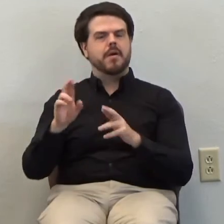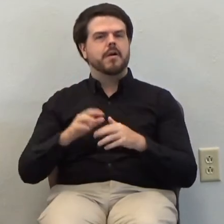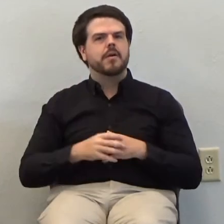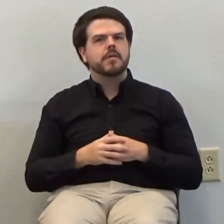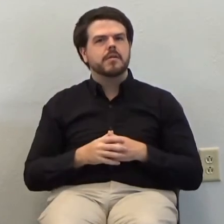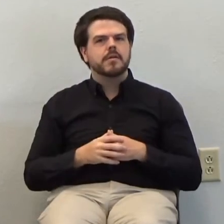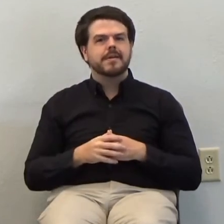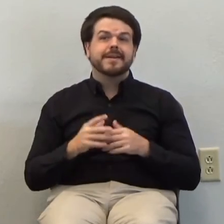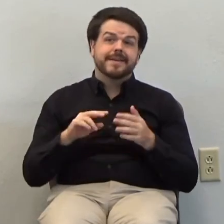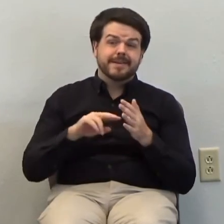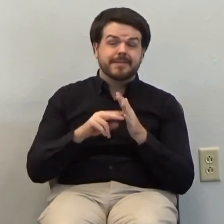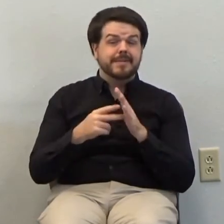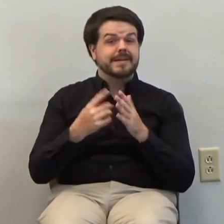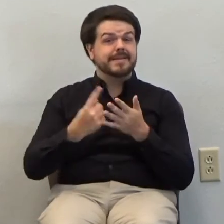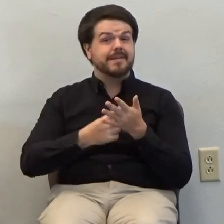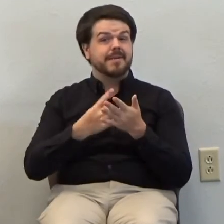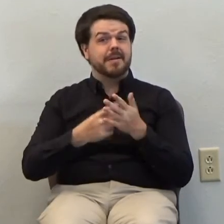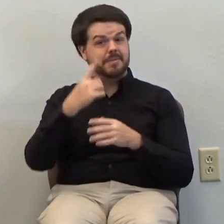unprepared you I'm sorry